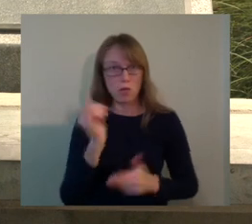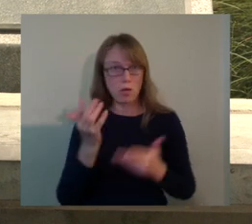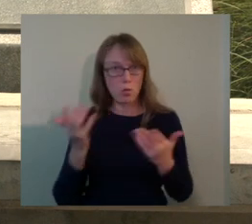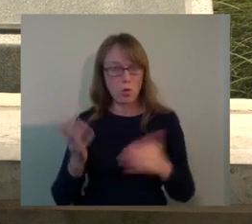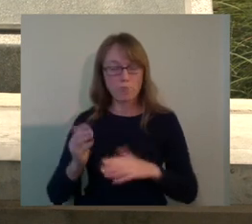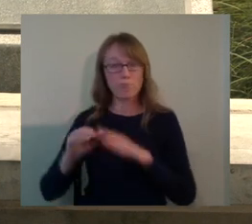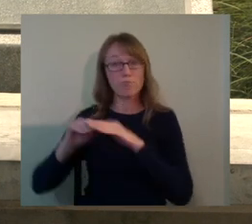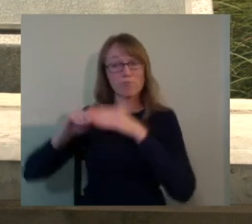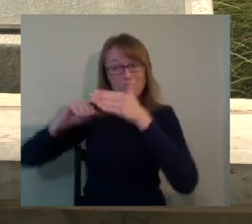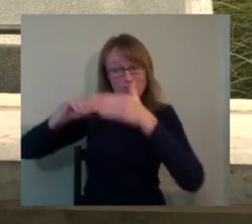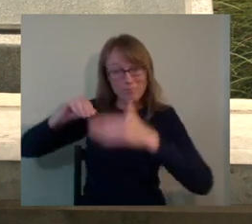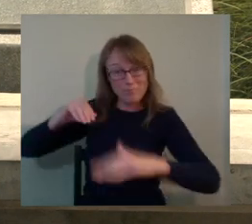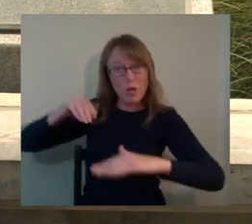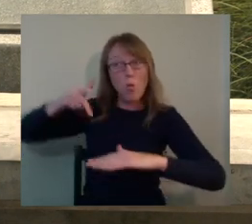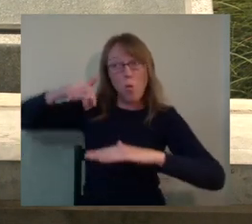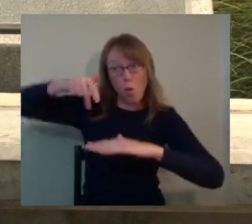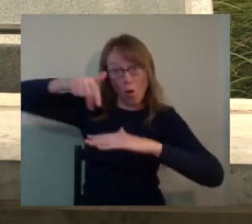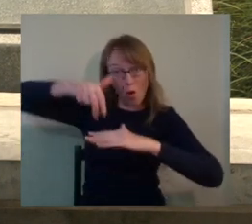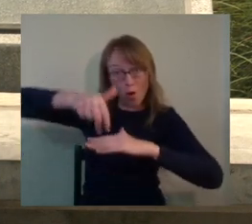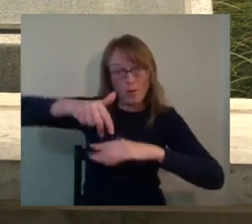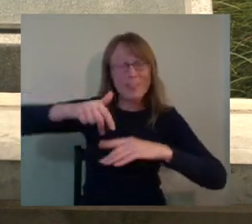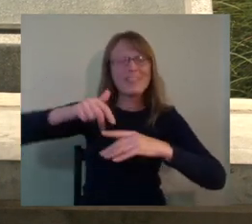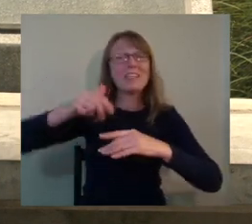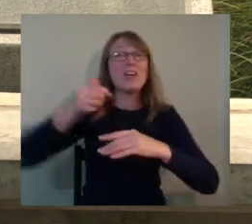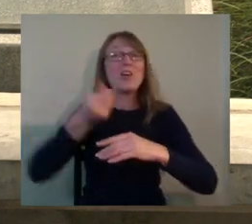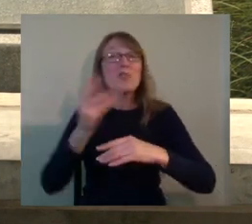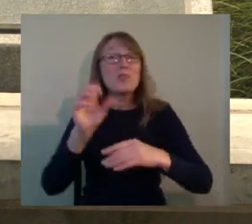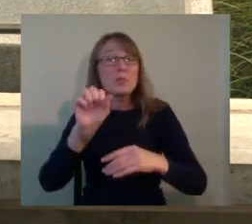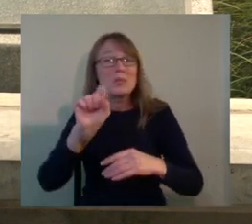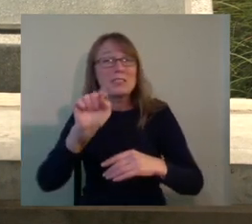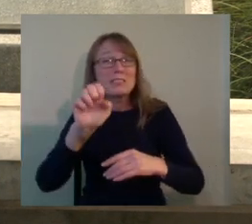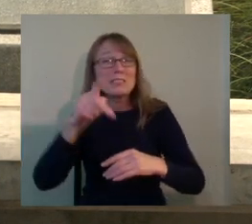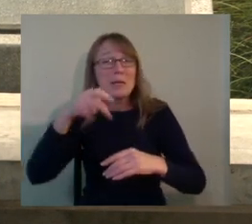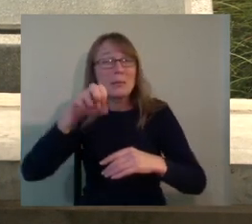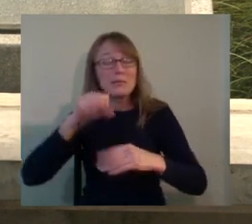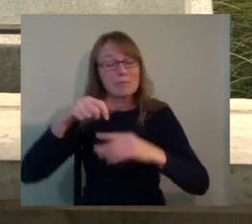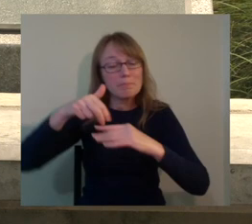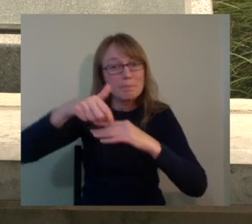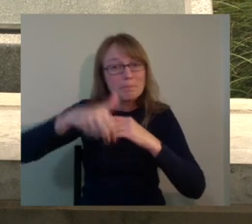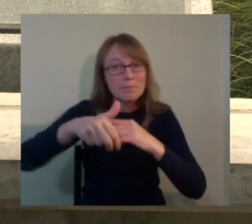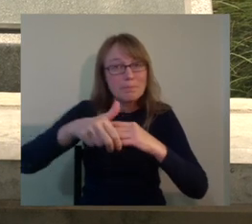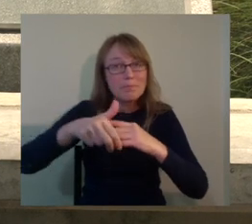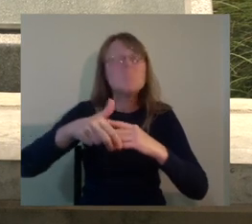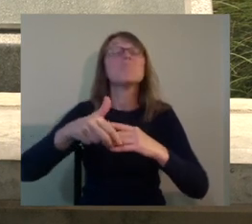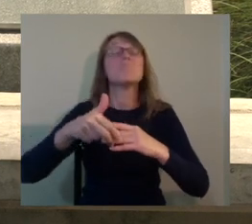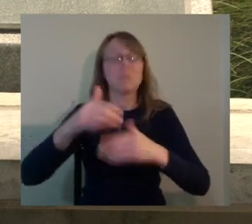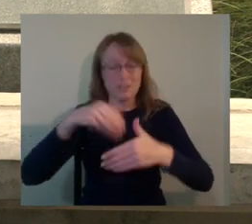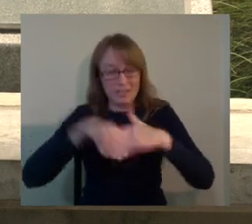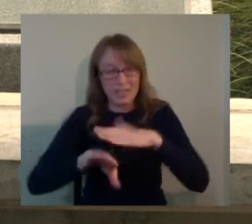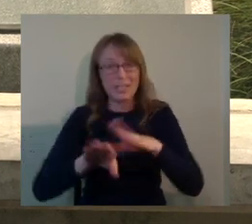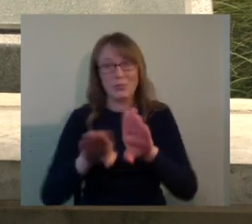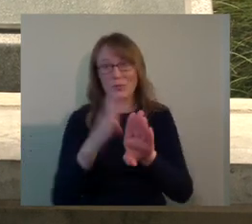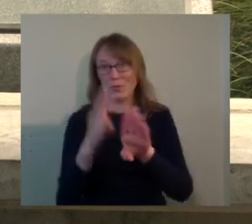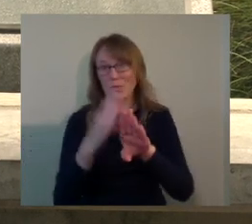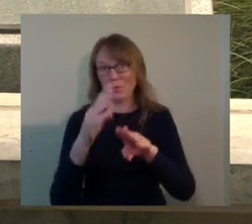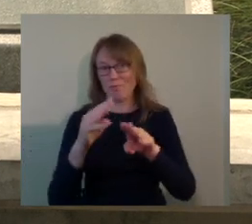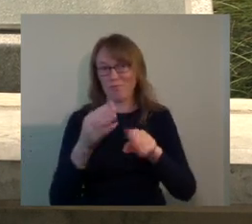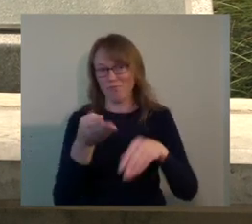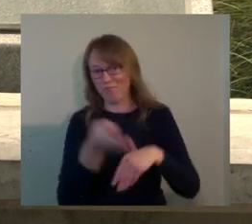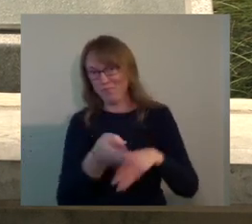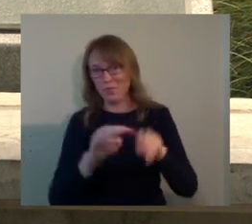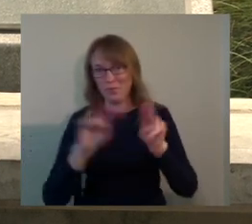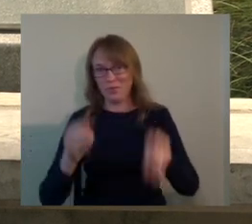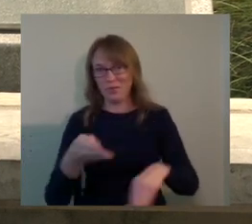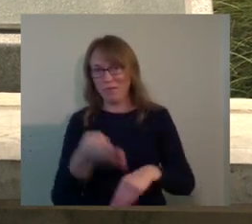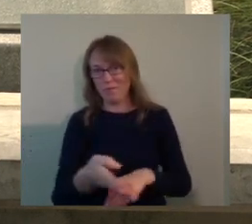go to some doors, walk a few steps, and go down into the museum. And the disabled folks at